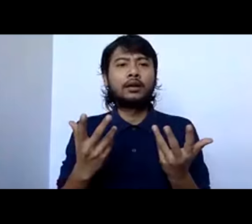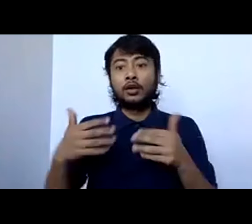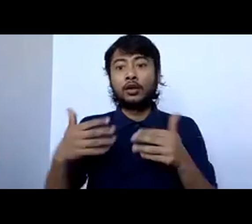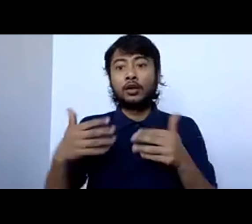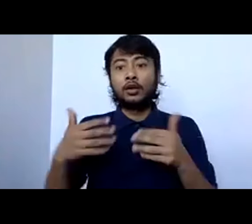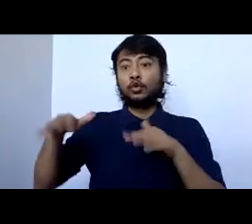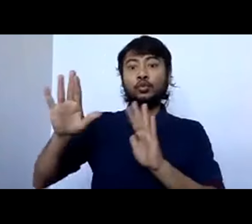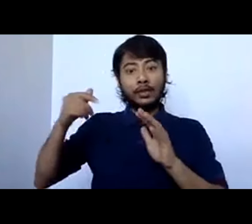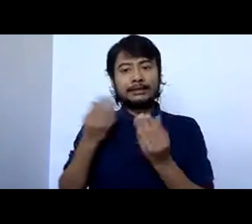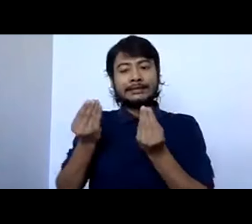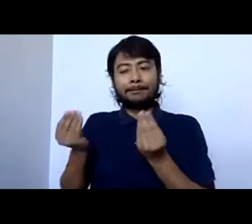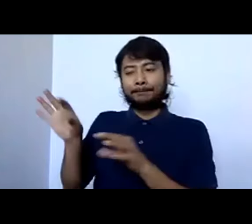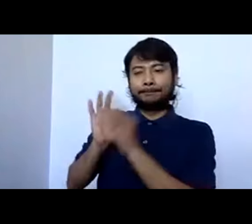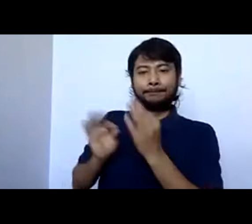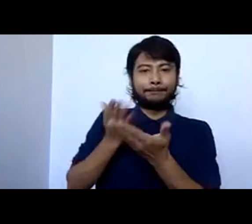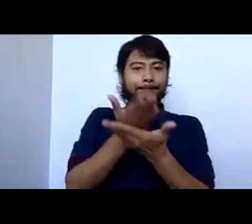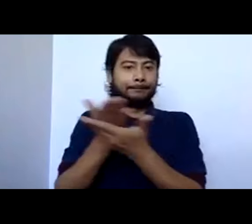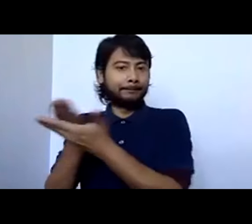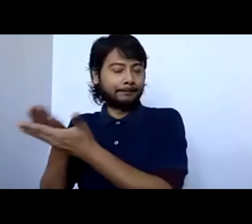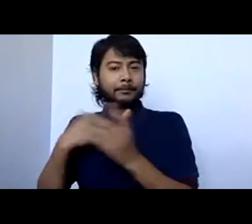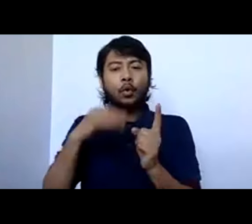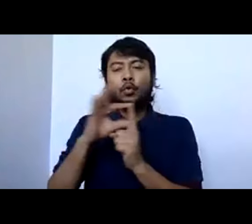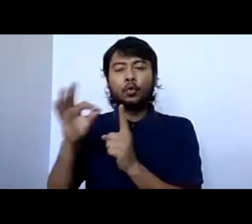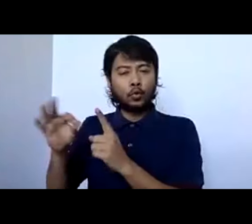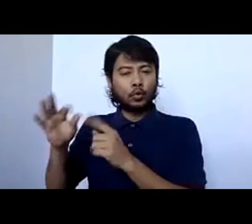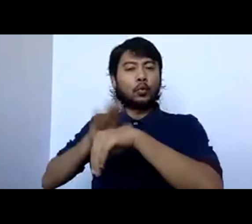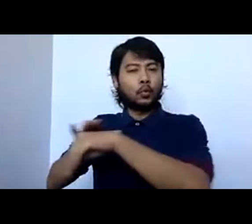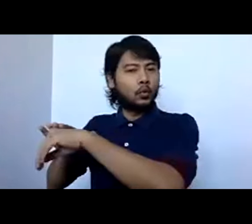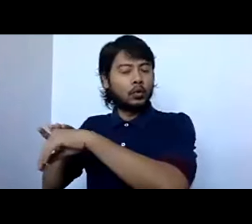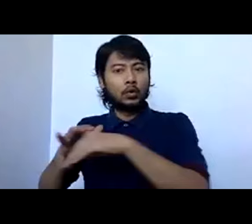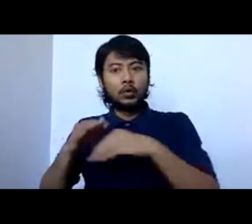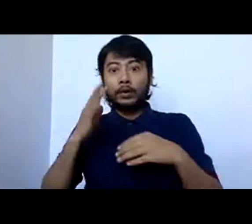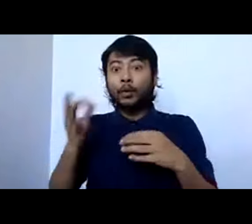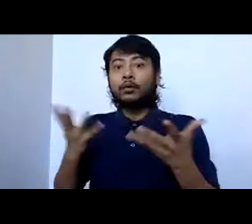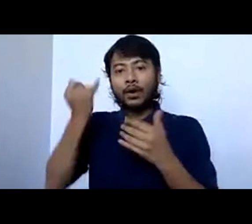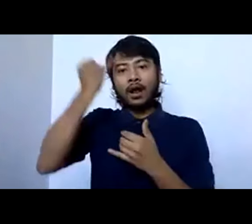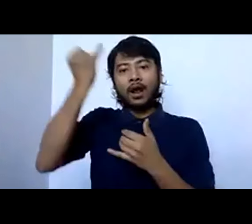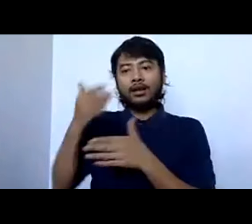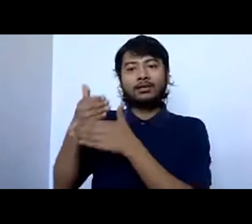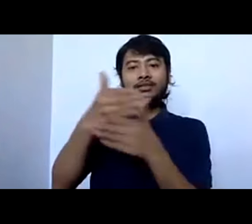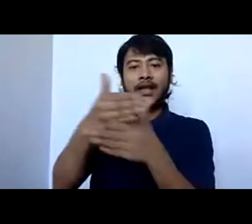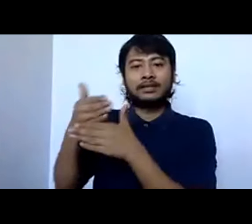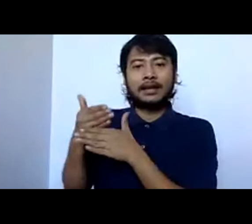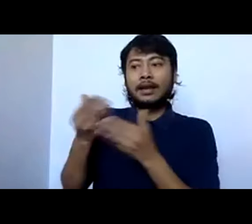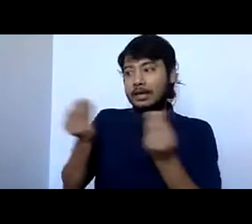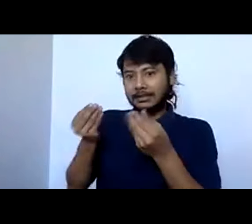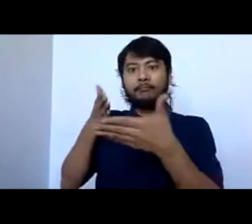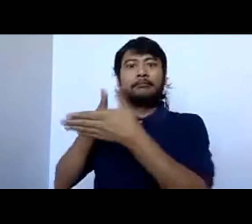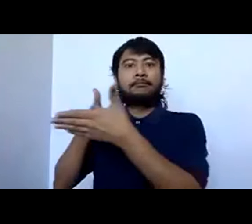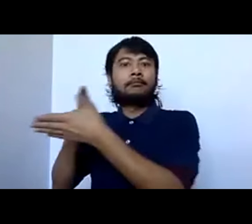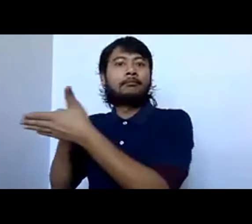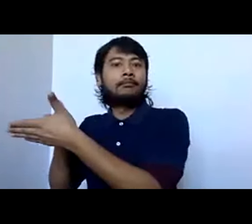part of this discourse is that we share ideas, you know, that we talk about what's working well in one part of the world